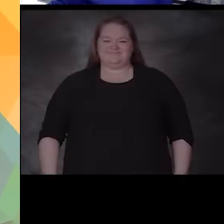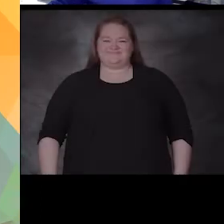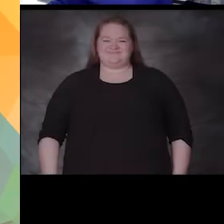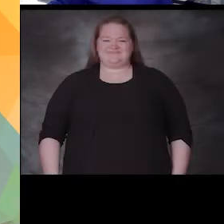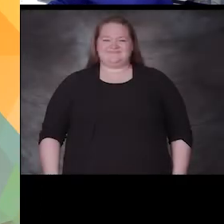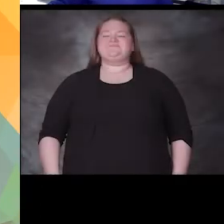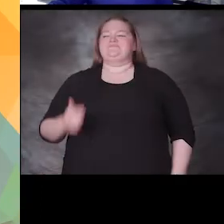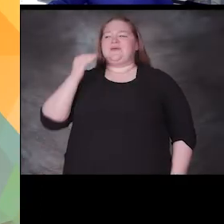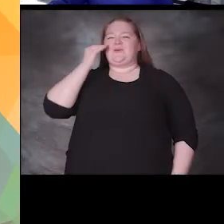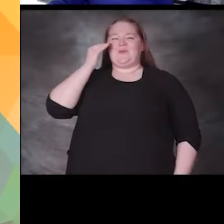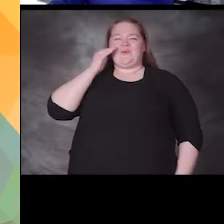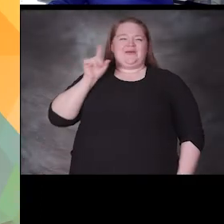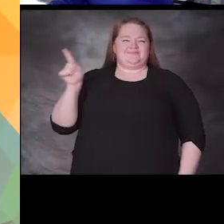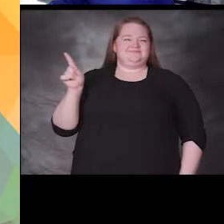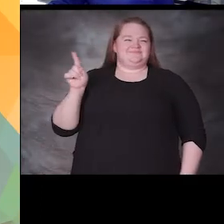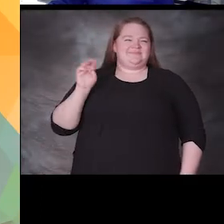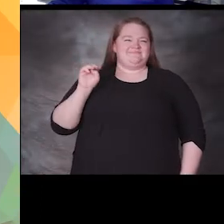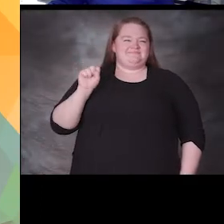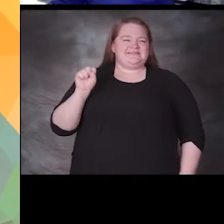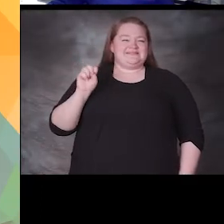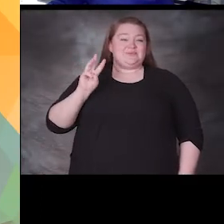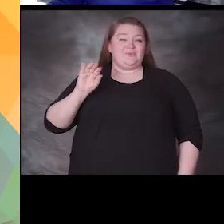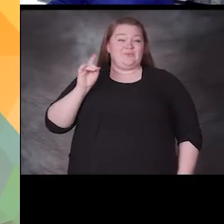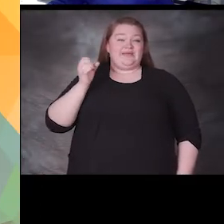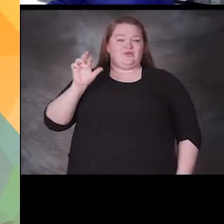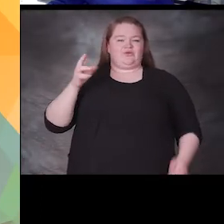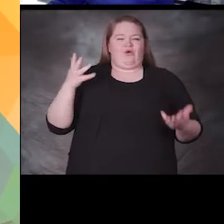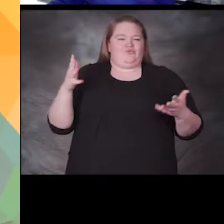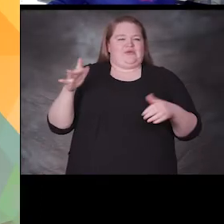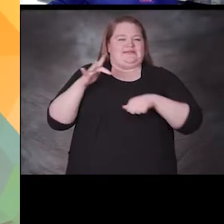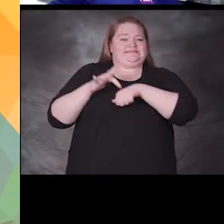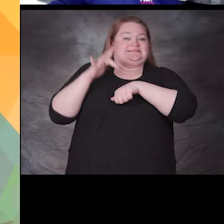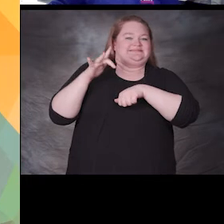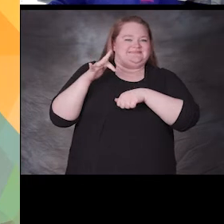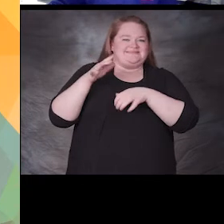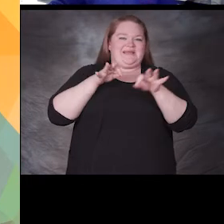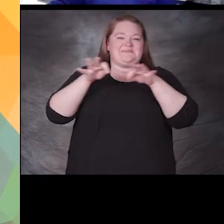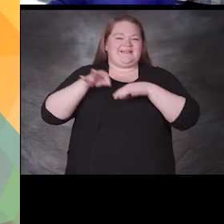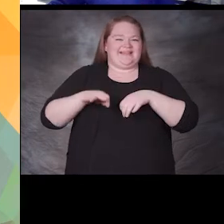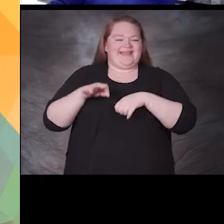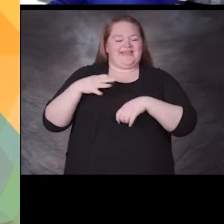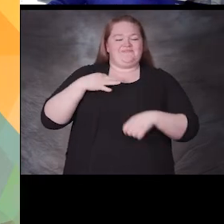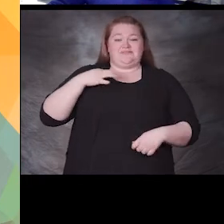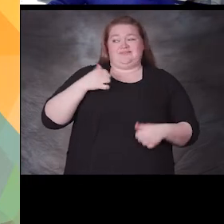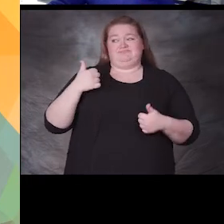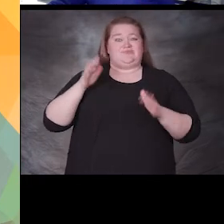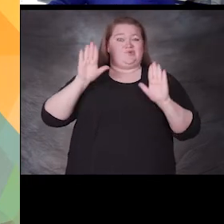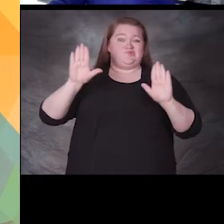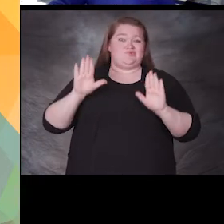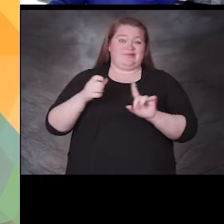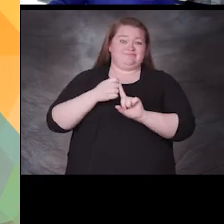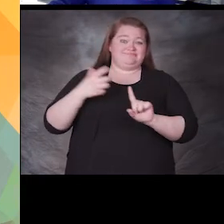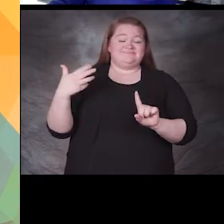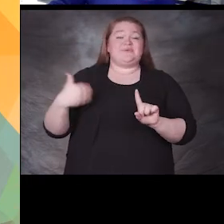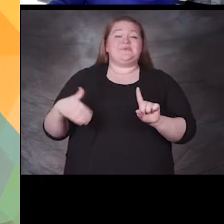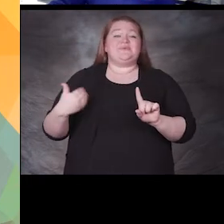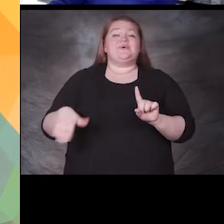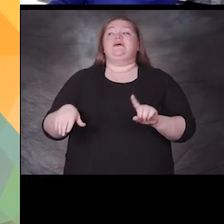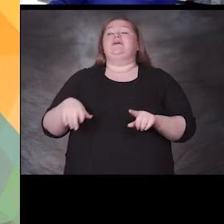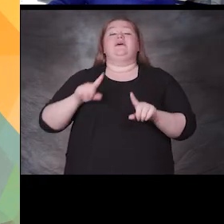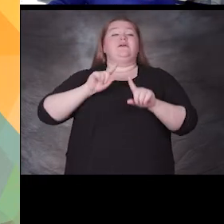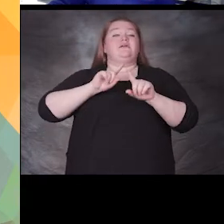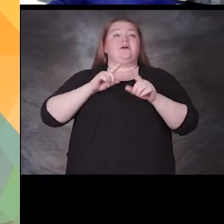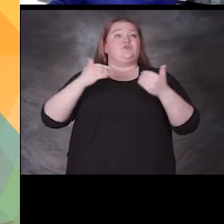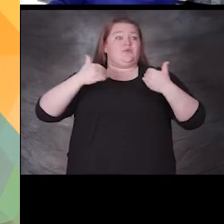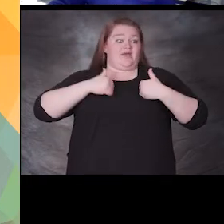i know miss weder touched upon volunteering and really did a great job um not only do you have all of those